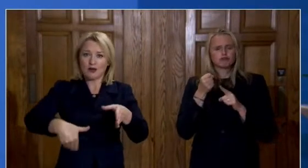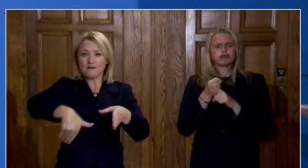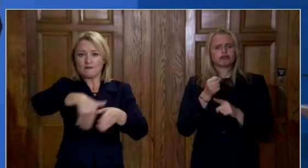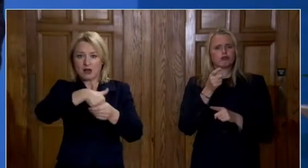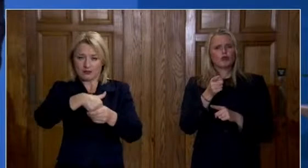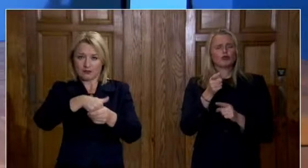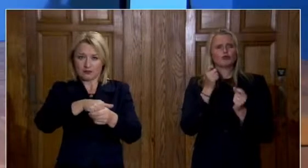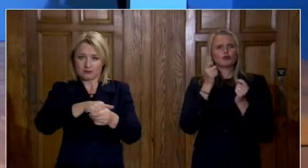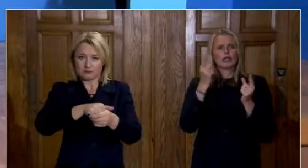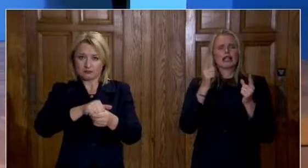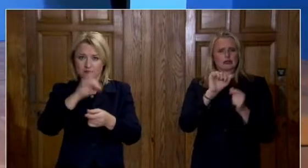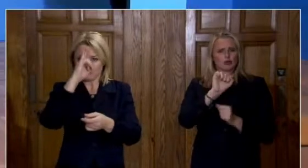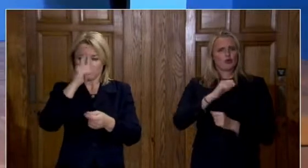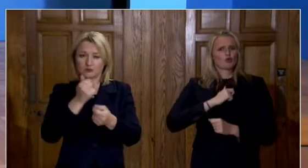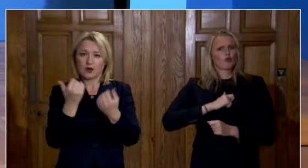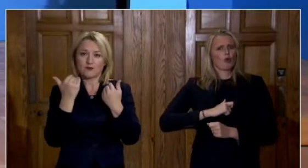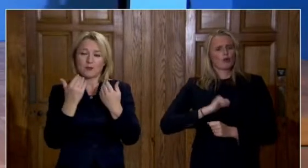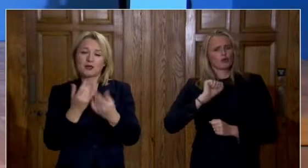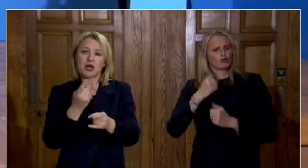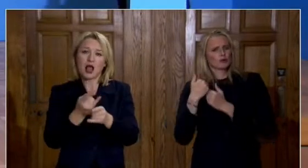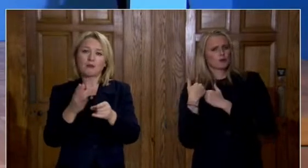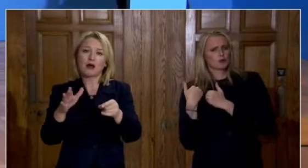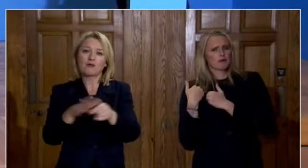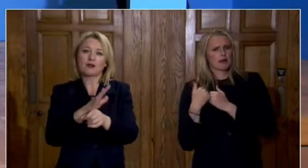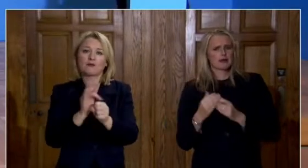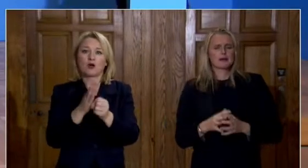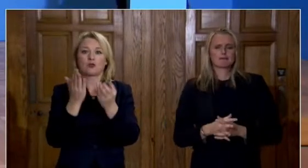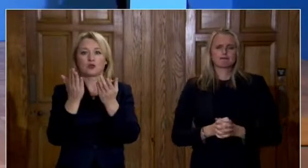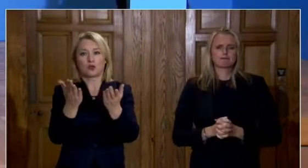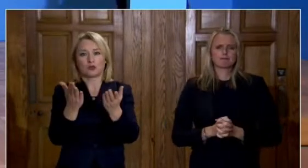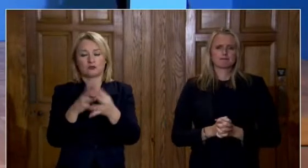be. you.